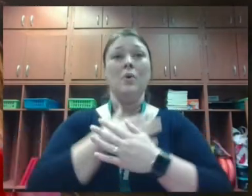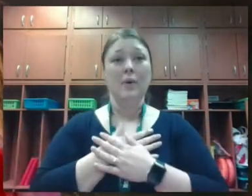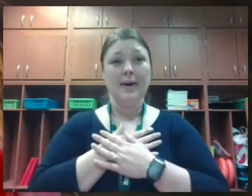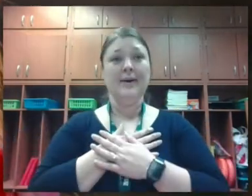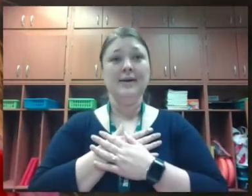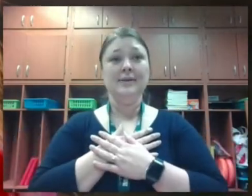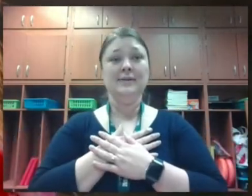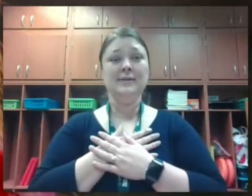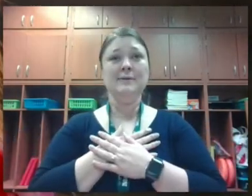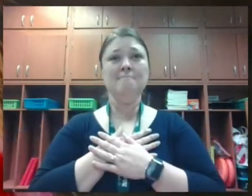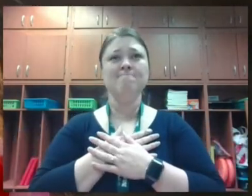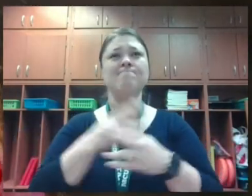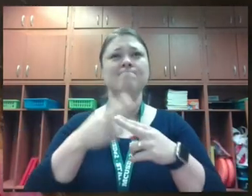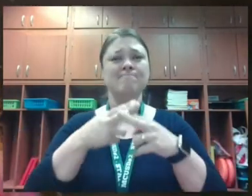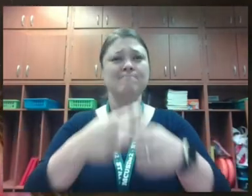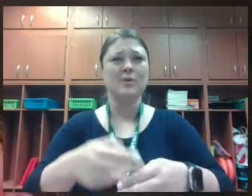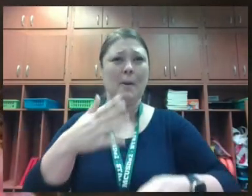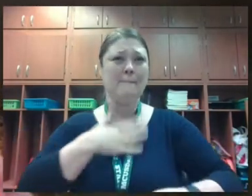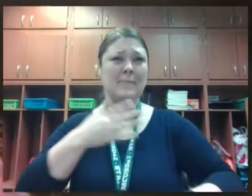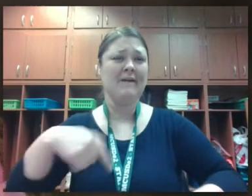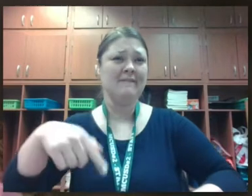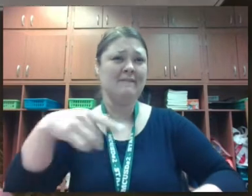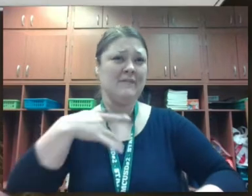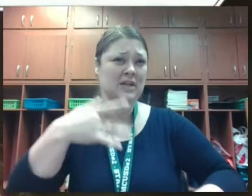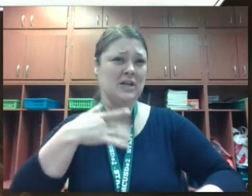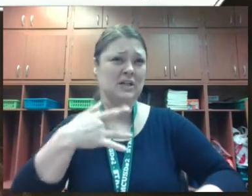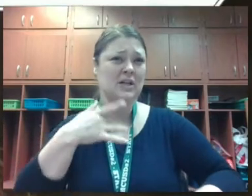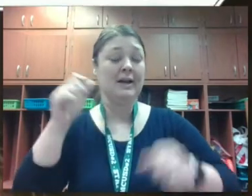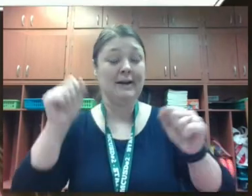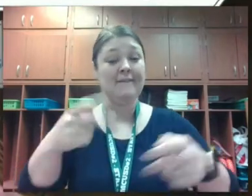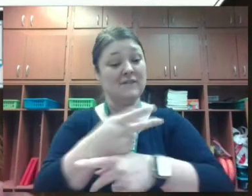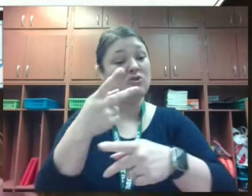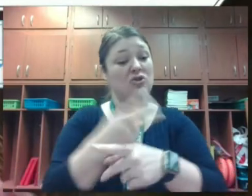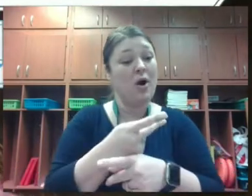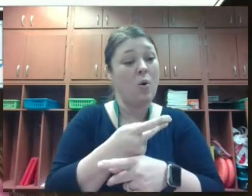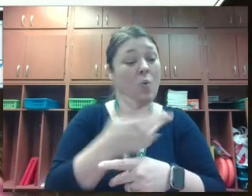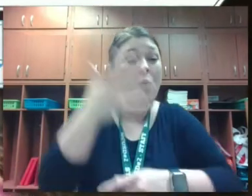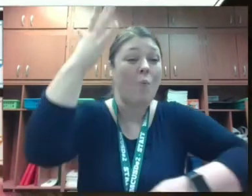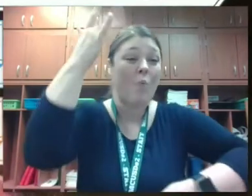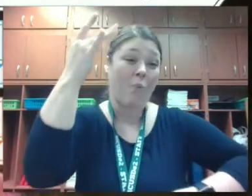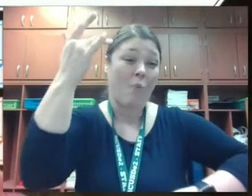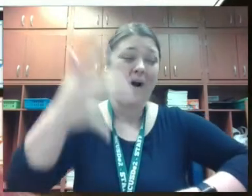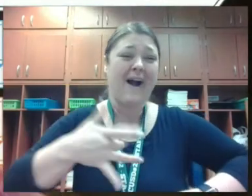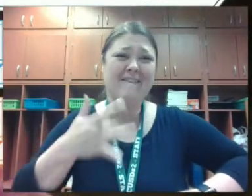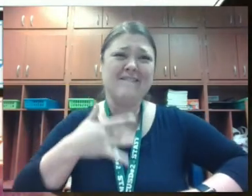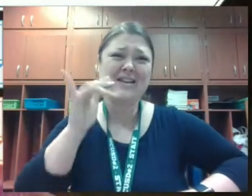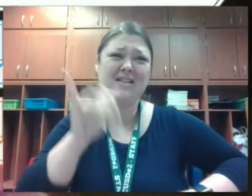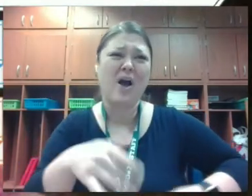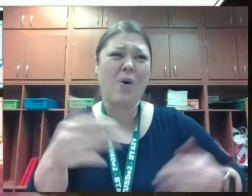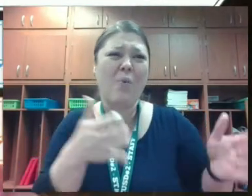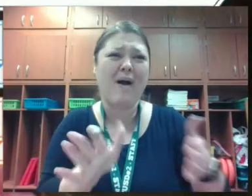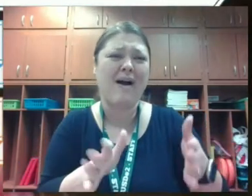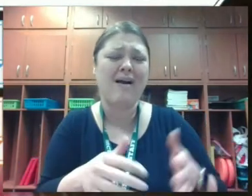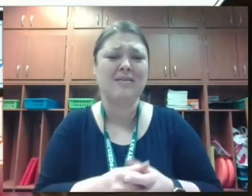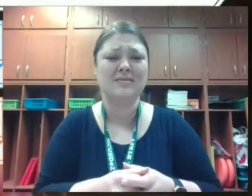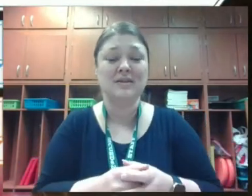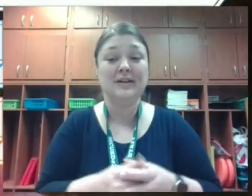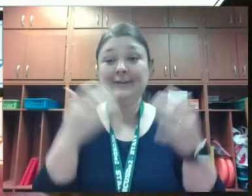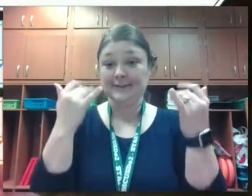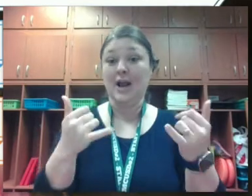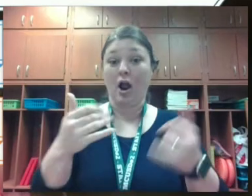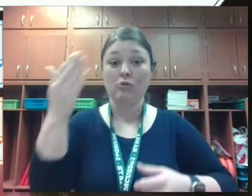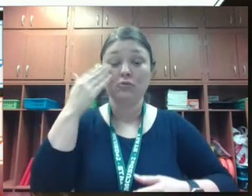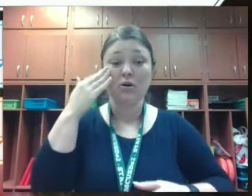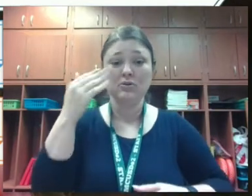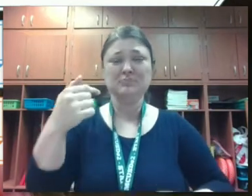and identify your feelings you can figure out why you're feeling that way now she knows that